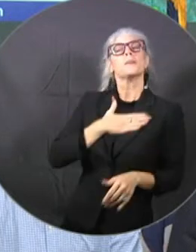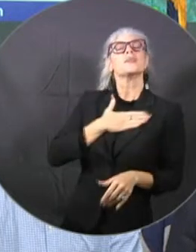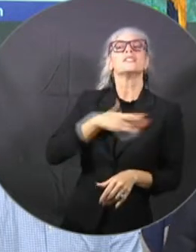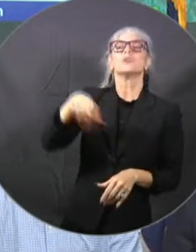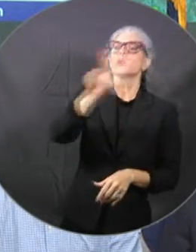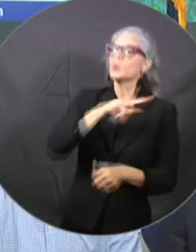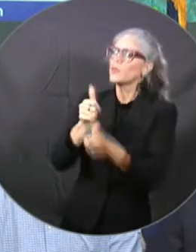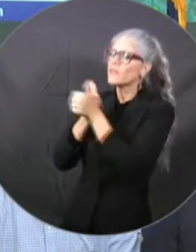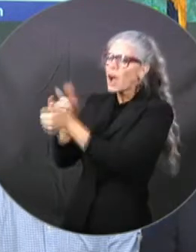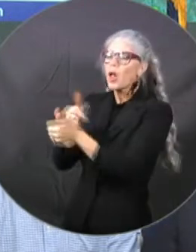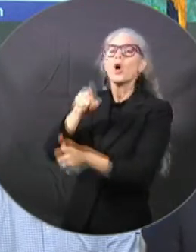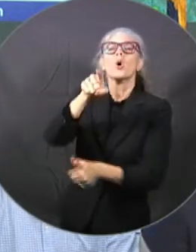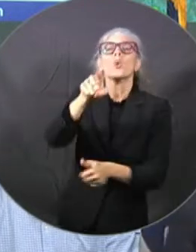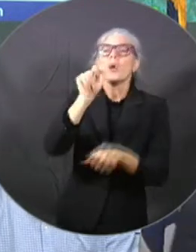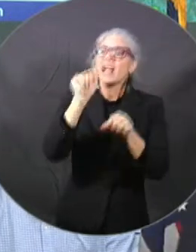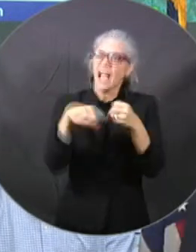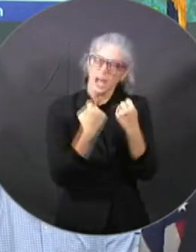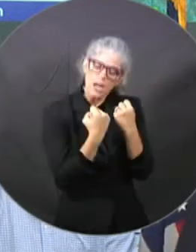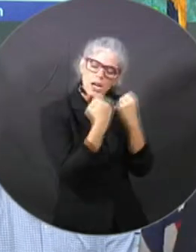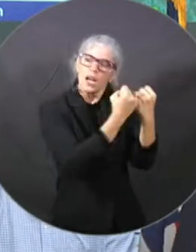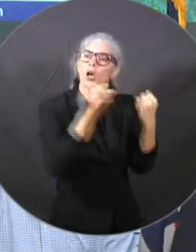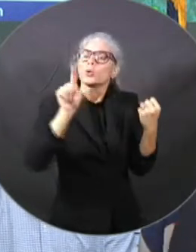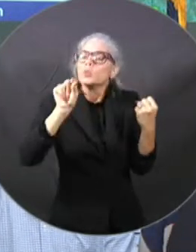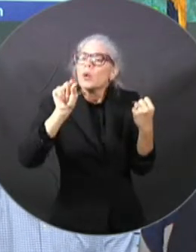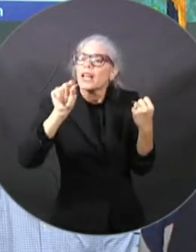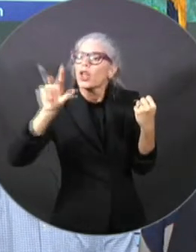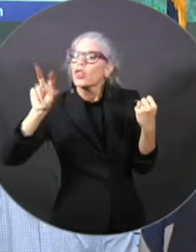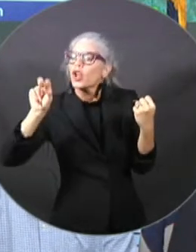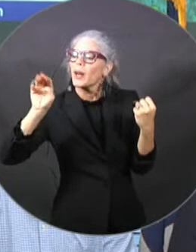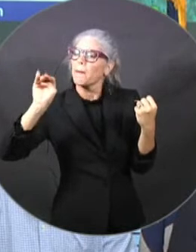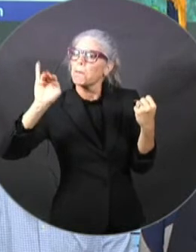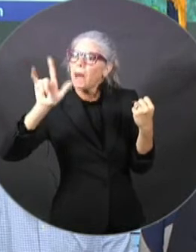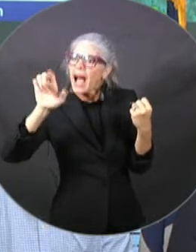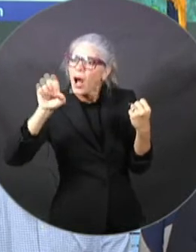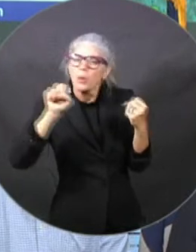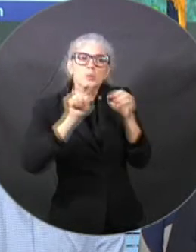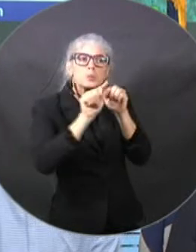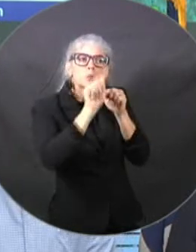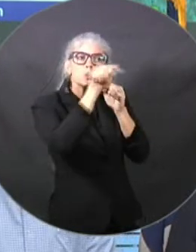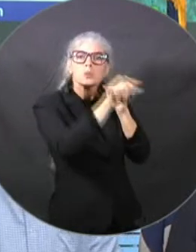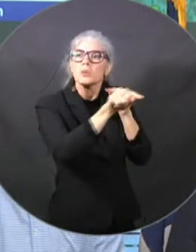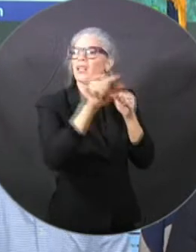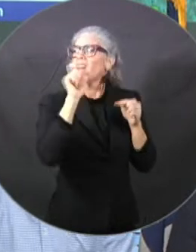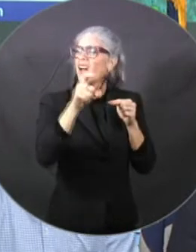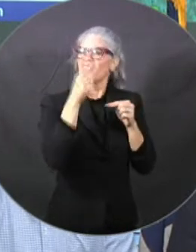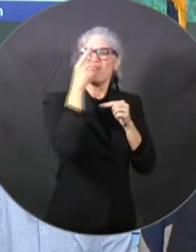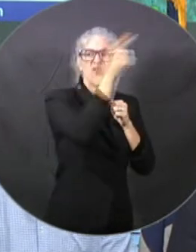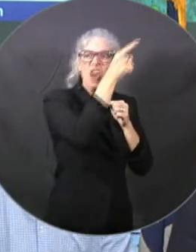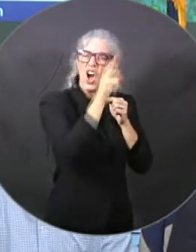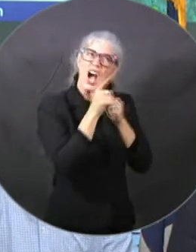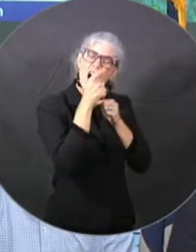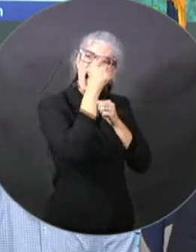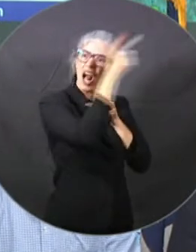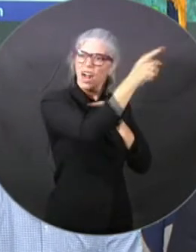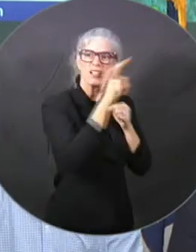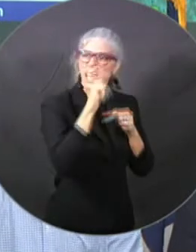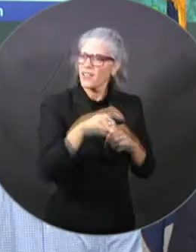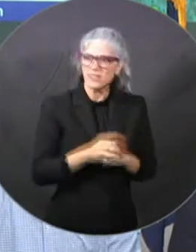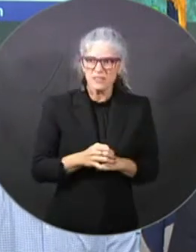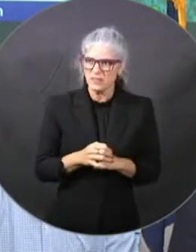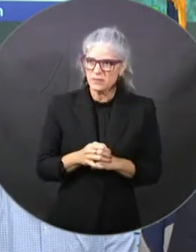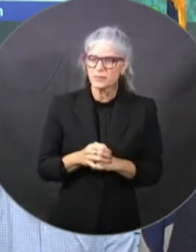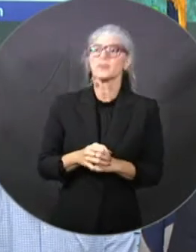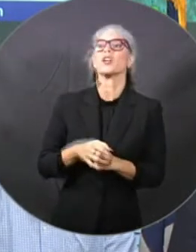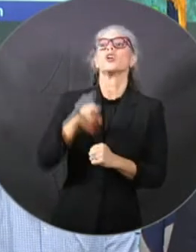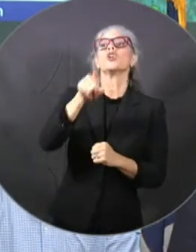I want to stress again, if your community is not in the forecast cone, it does not mean you are clear. Please